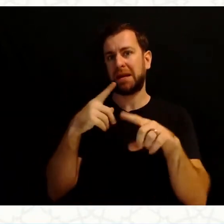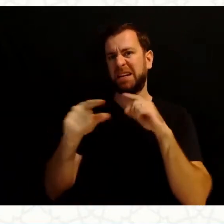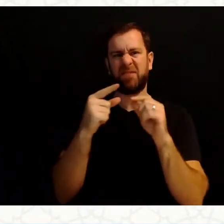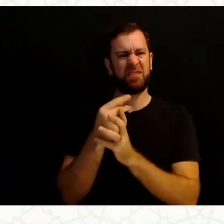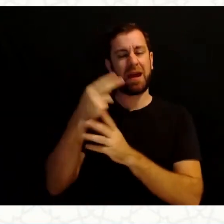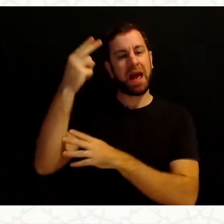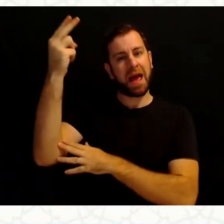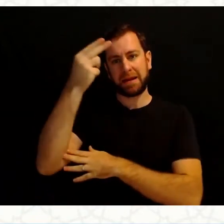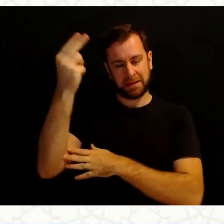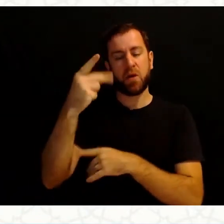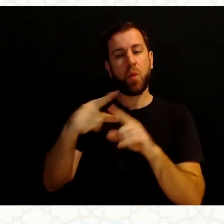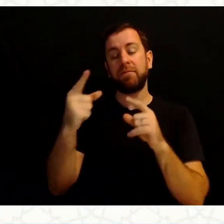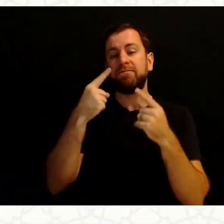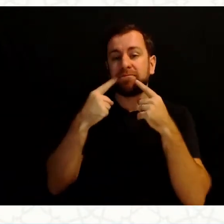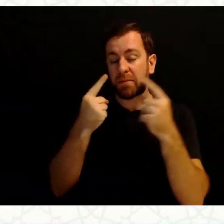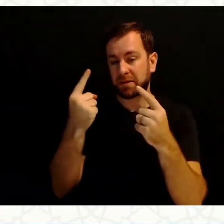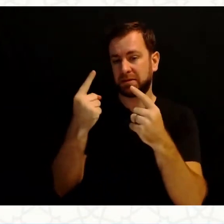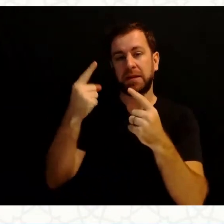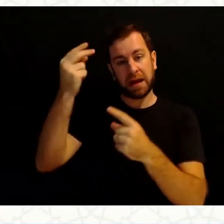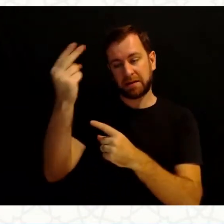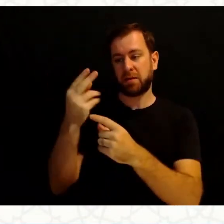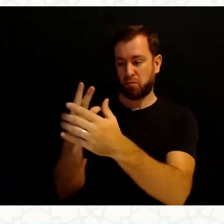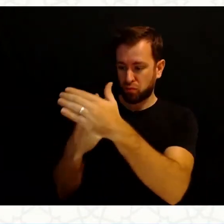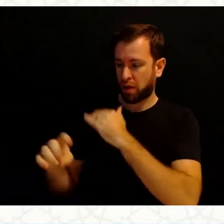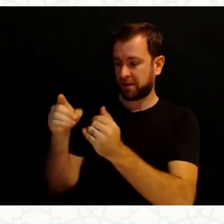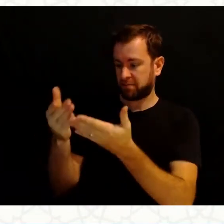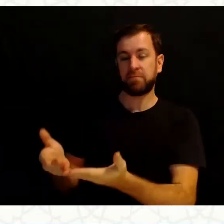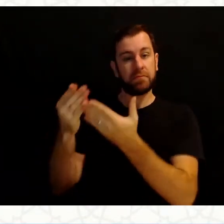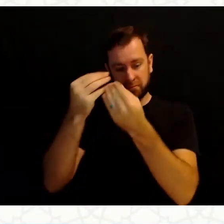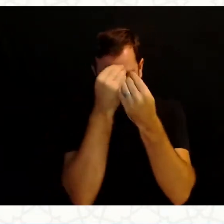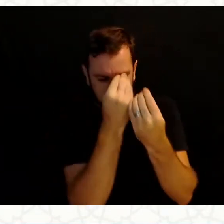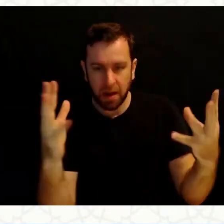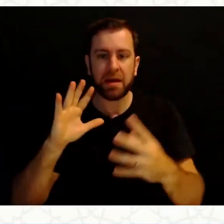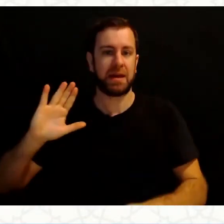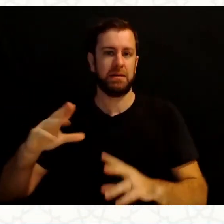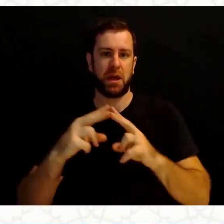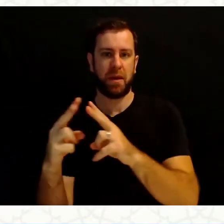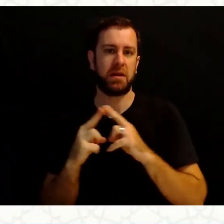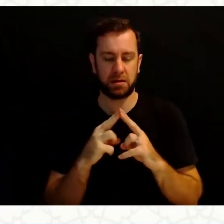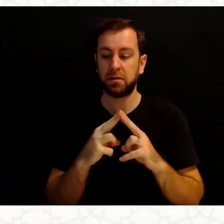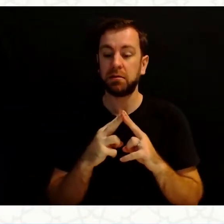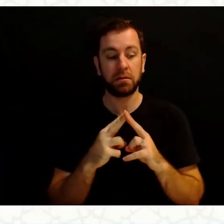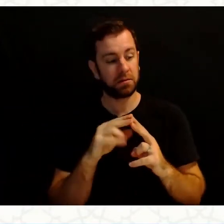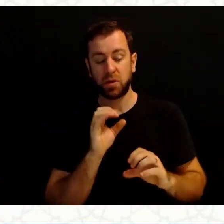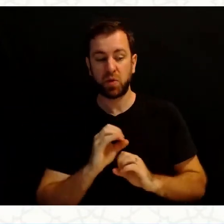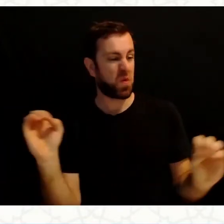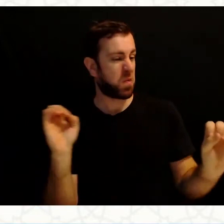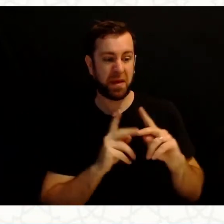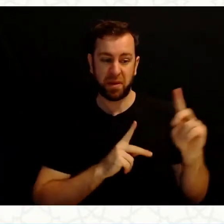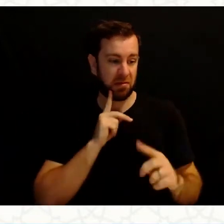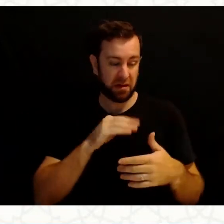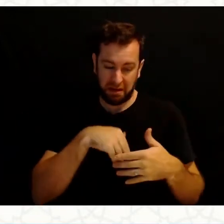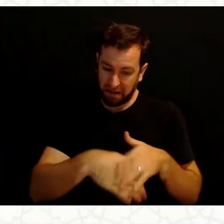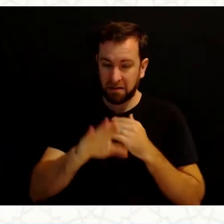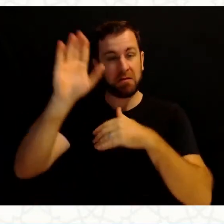hadith is our Prophet alayhi salatu wa salam telling his companions that no one will enter Jannah just based